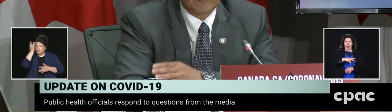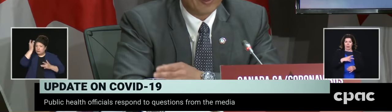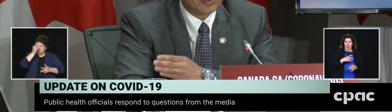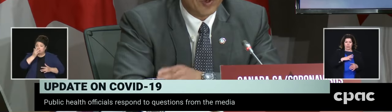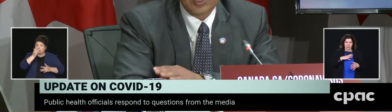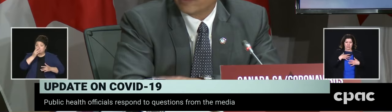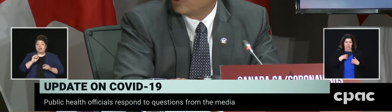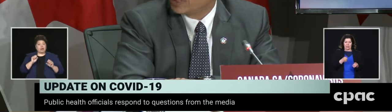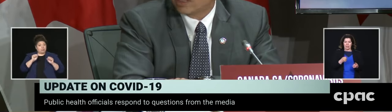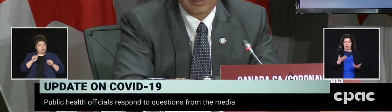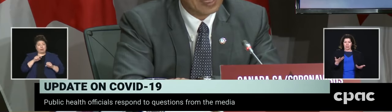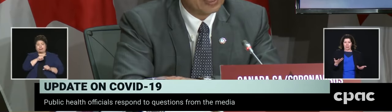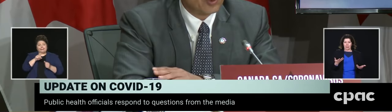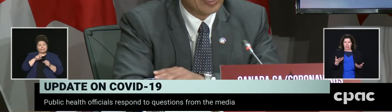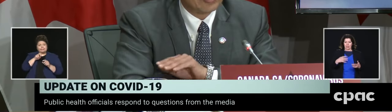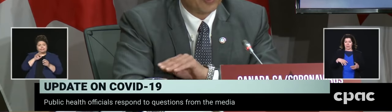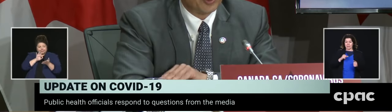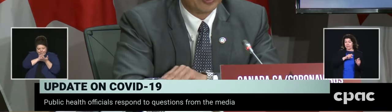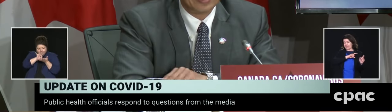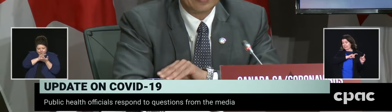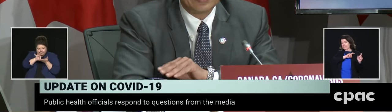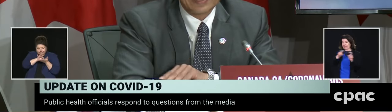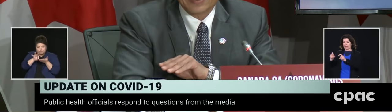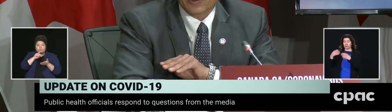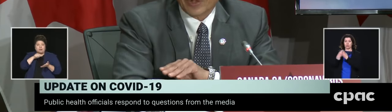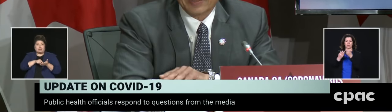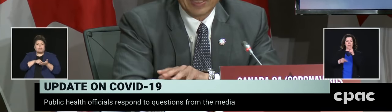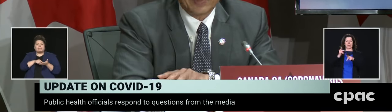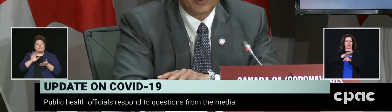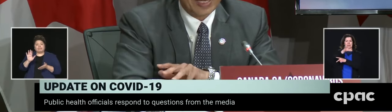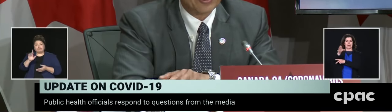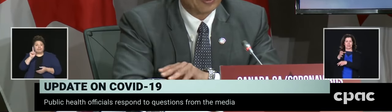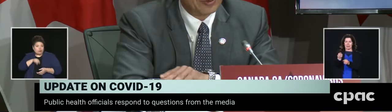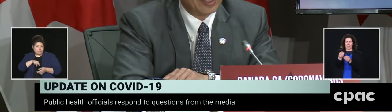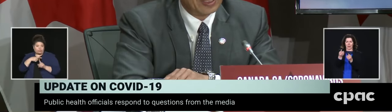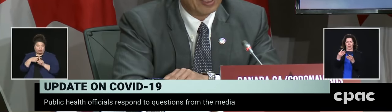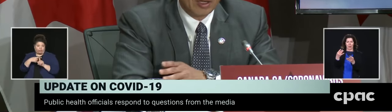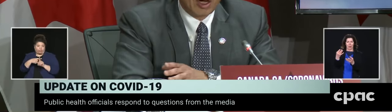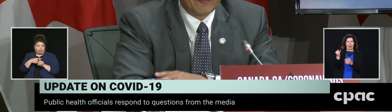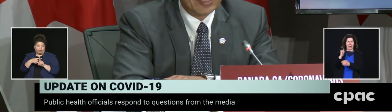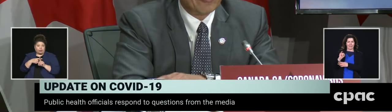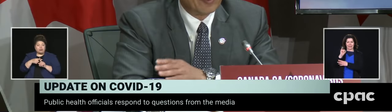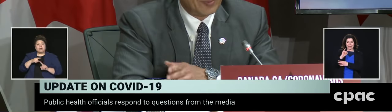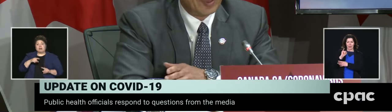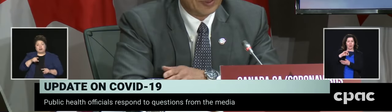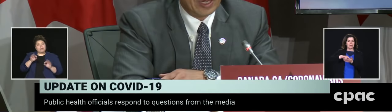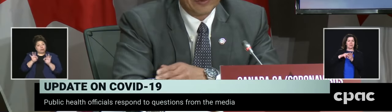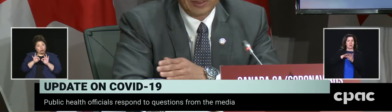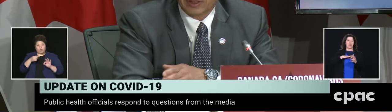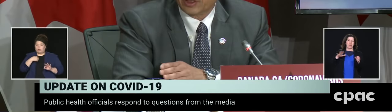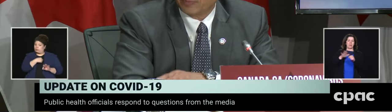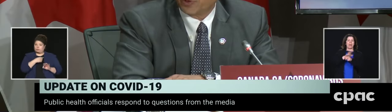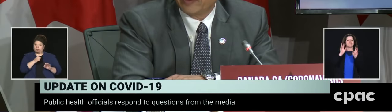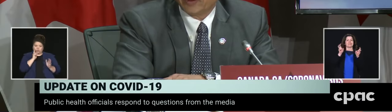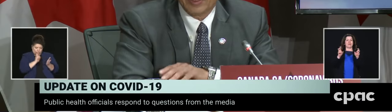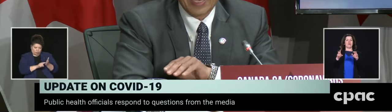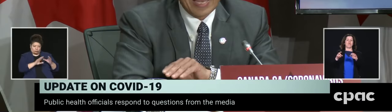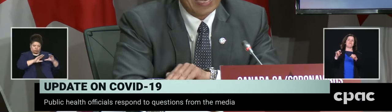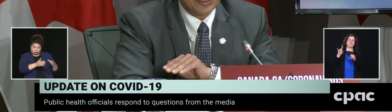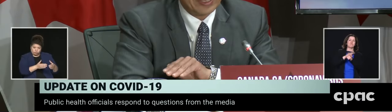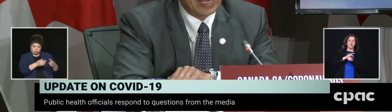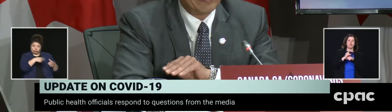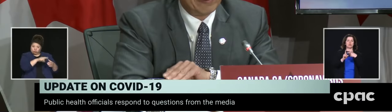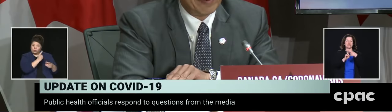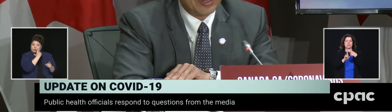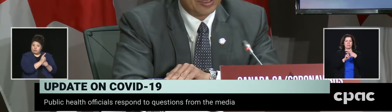bunch of quote false positive results. So that's why it's important to test the right people who actually, you think, obviously from a public health and clinical point of view,